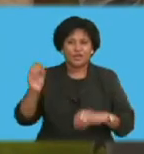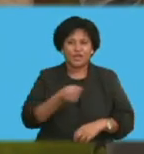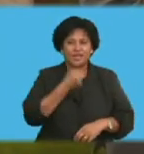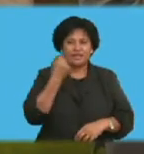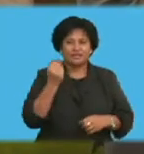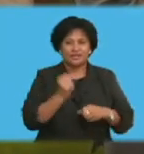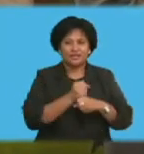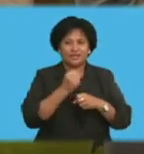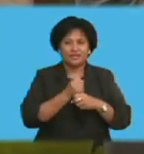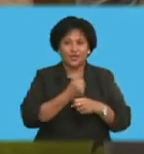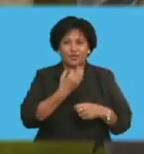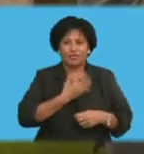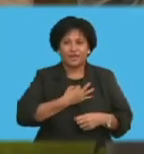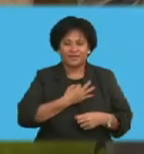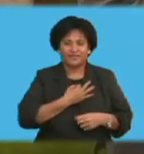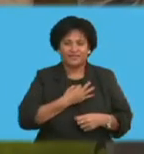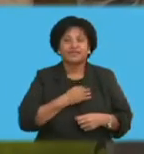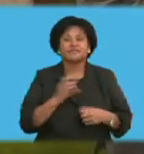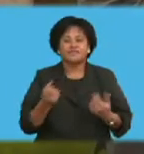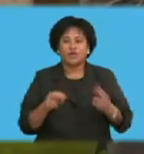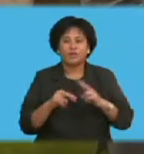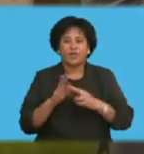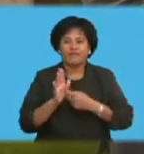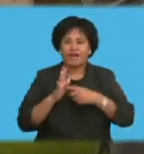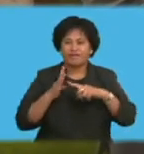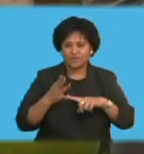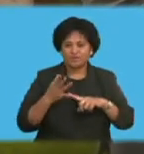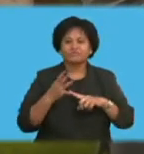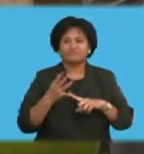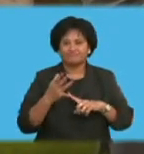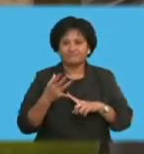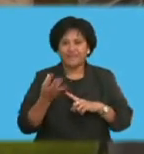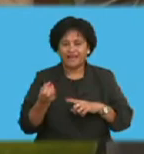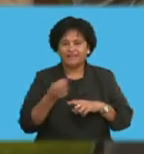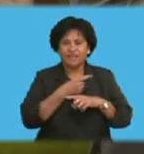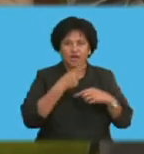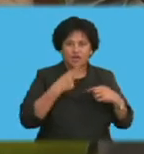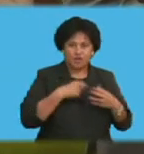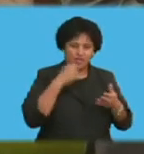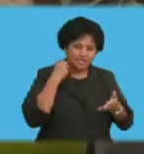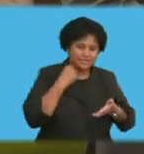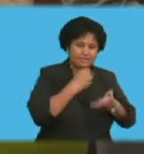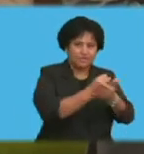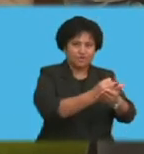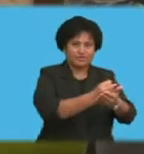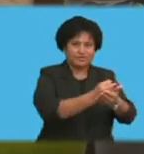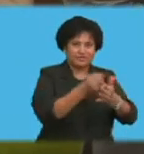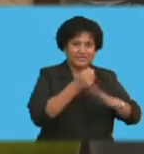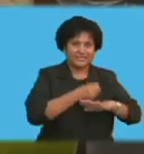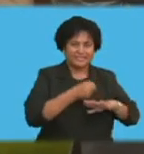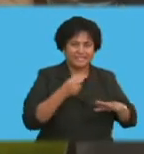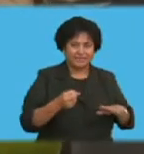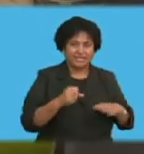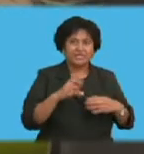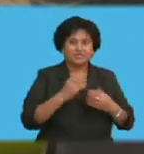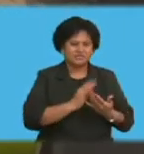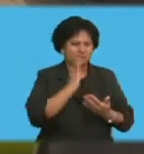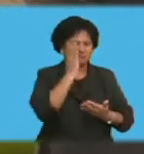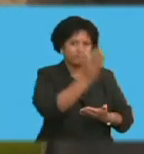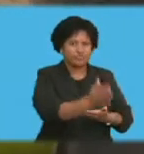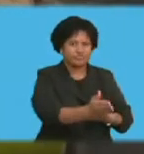the Fiji rugby union had the support from the Fijian government, not just in respect of, Madam Speaker, the actual direct budgetary funding,